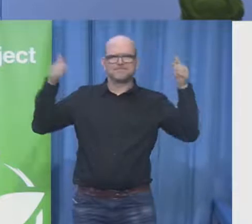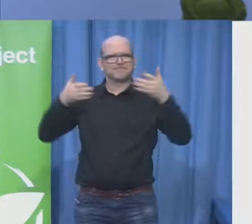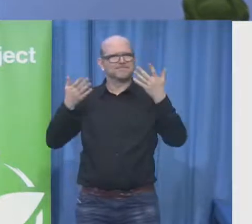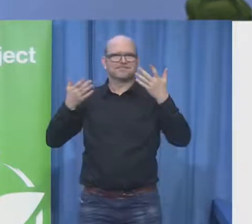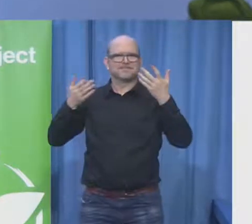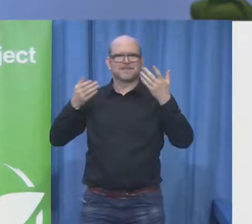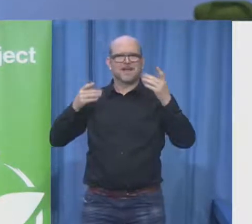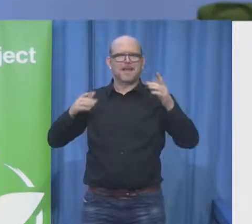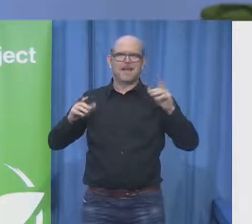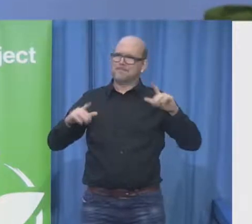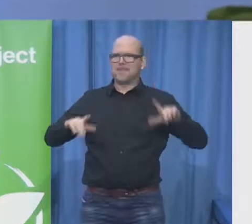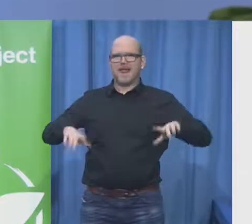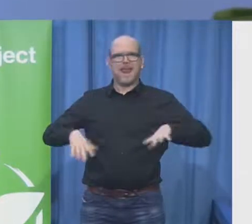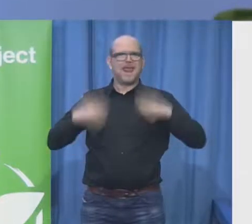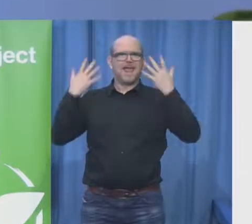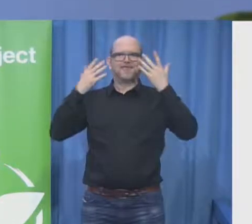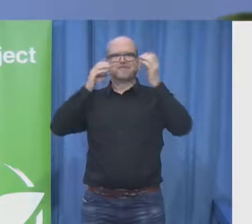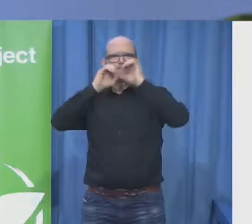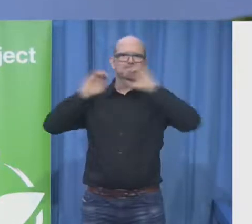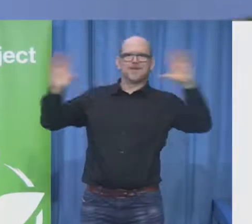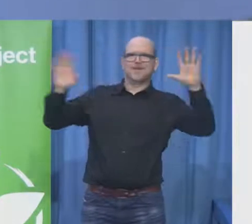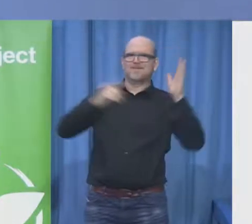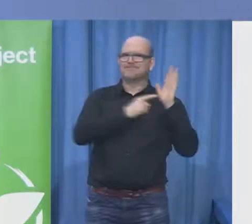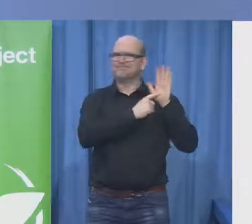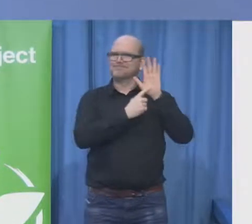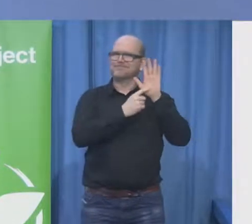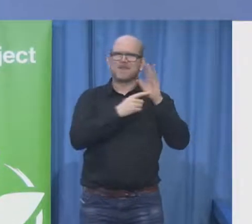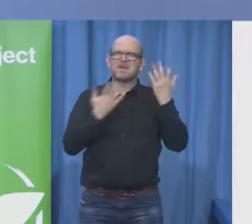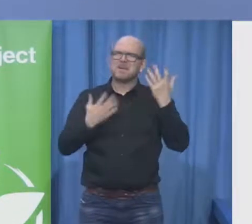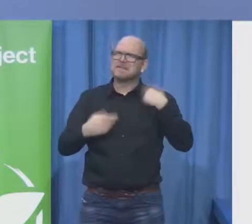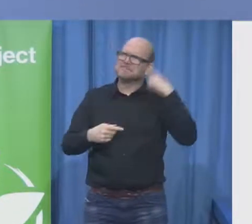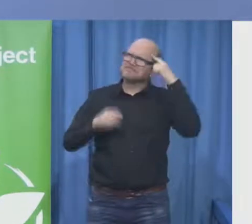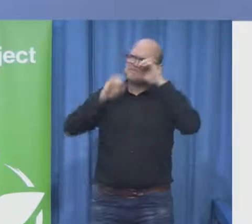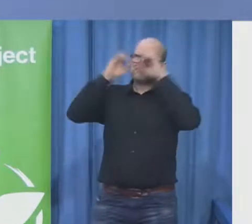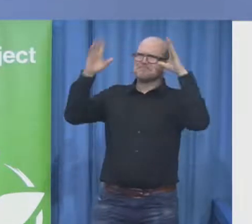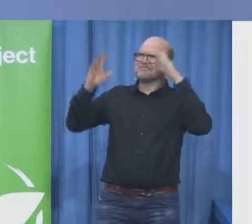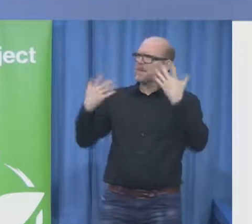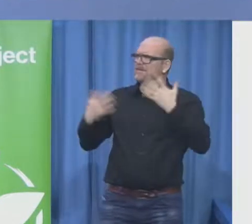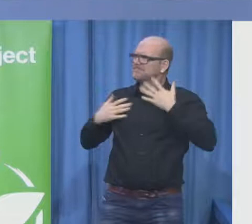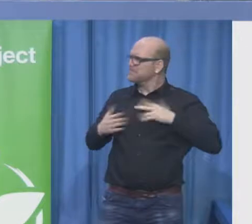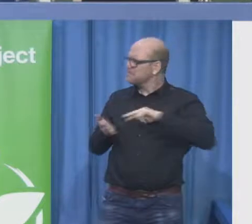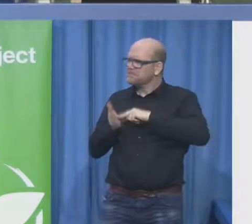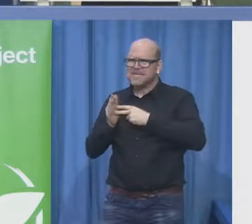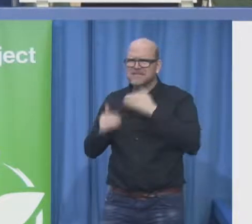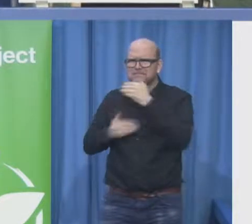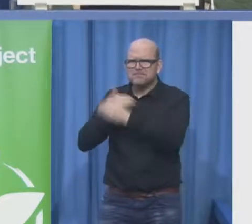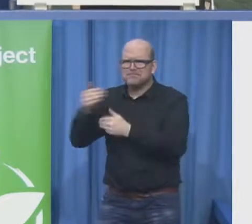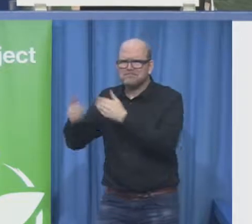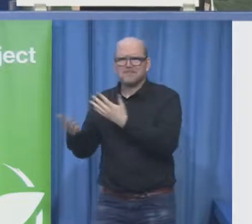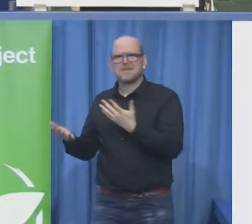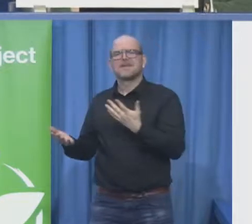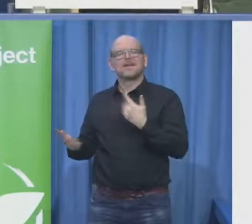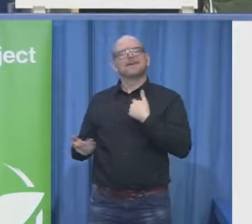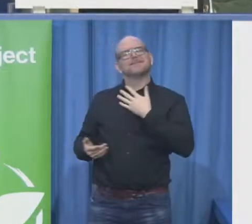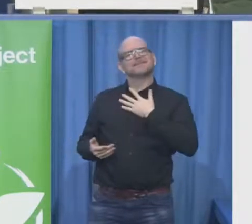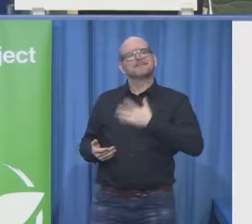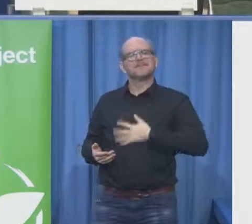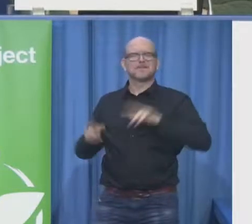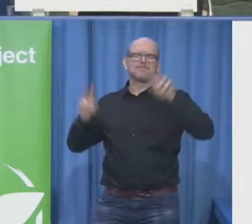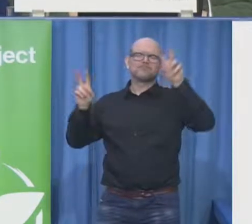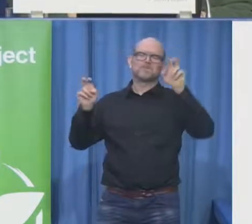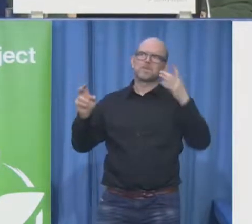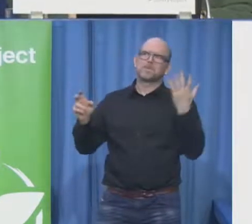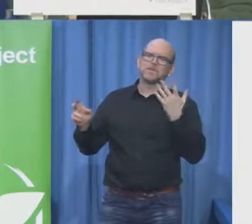previous sessions but I think what it really means is that basically we've got a theme and we're going to make it up as we go